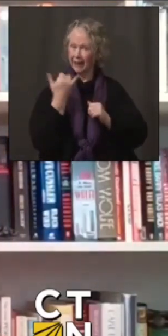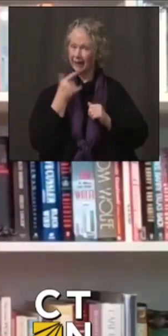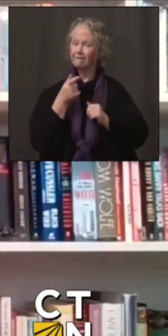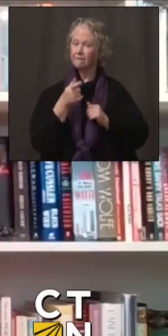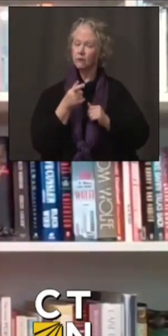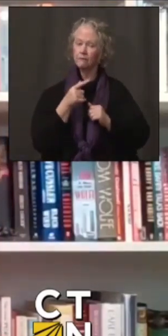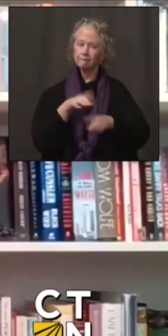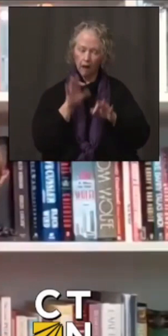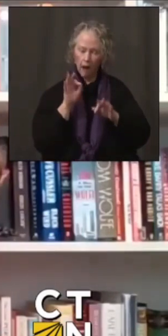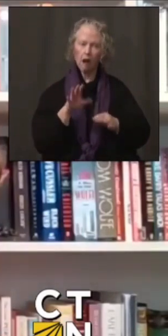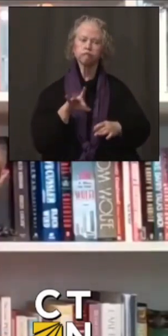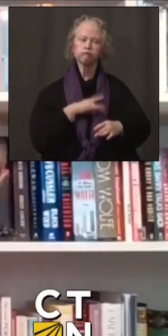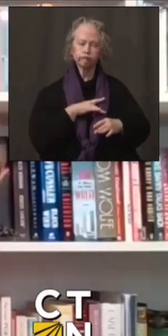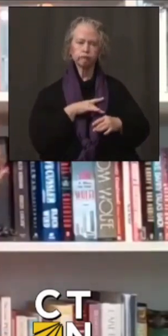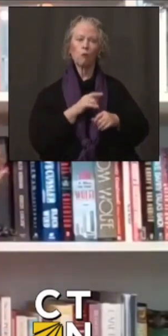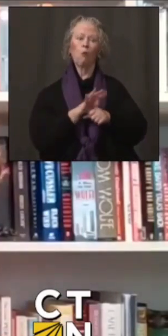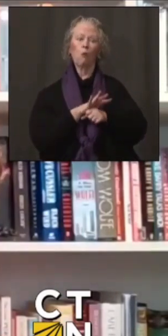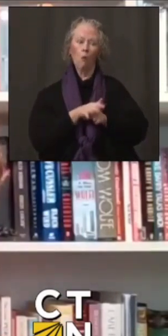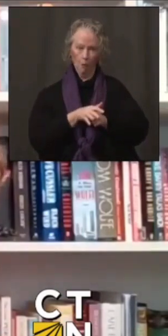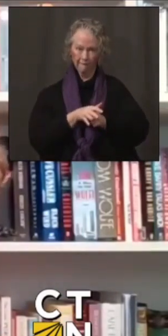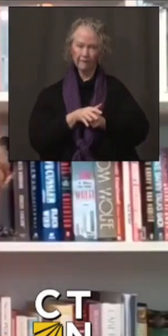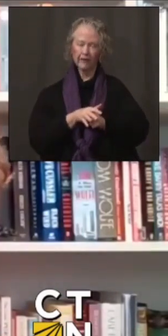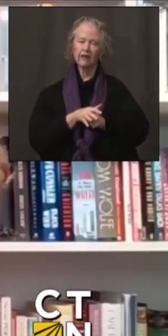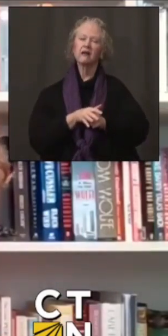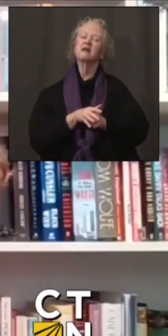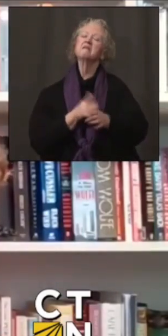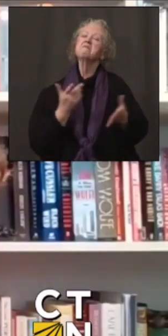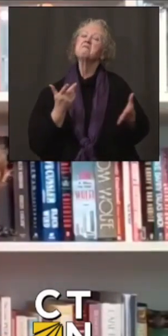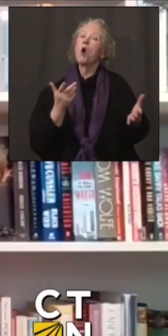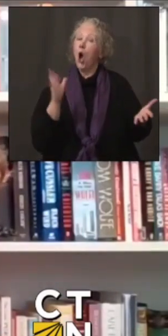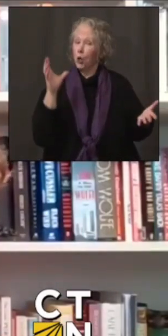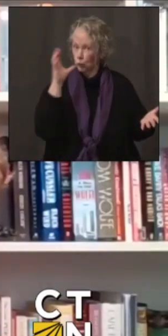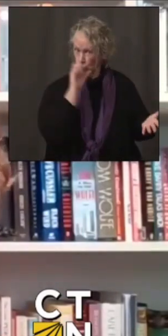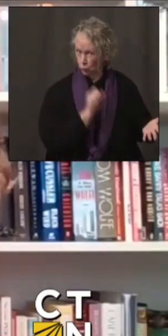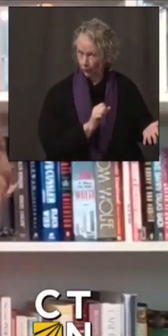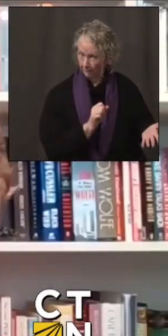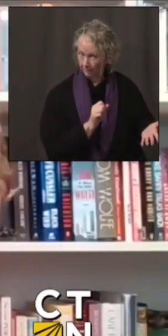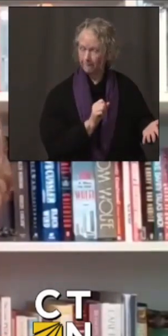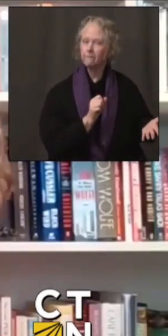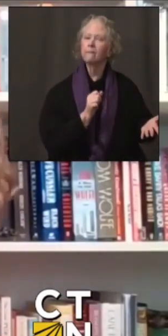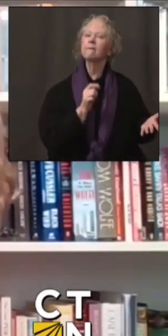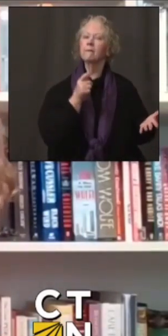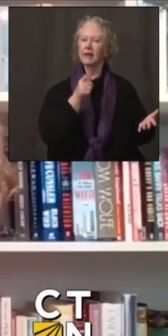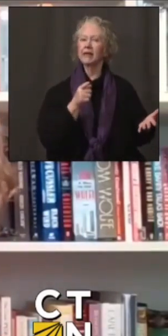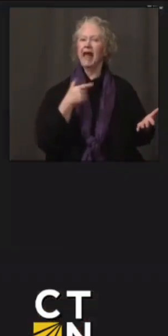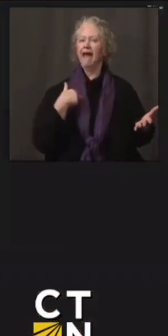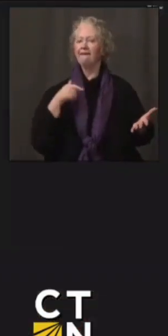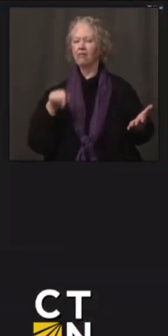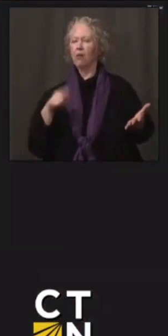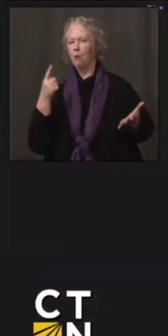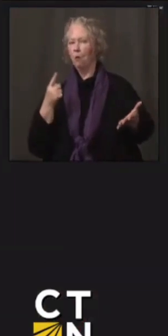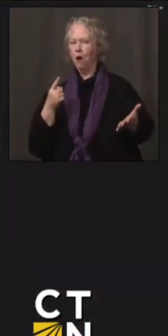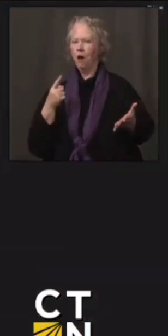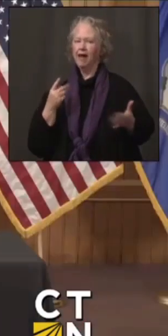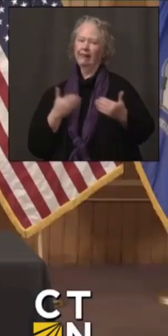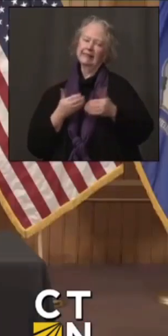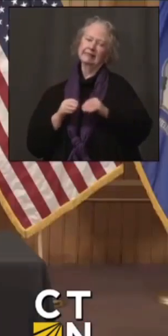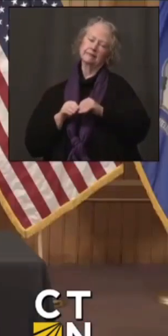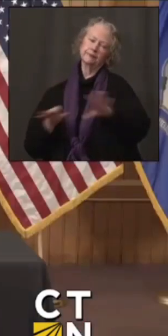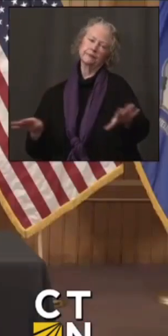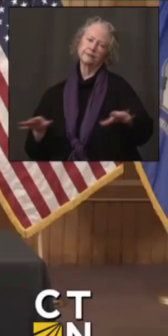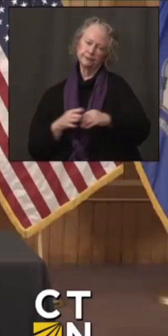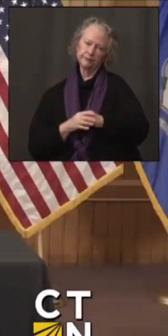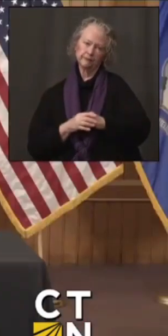COVID in Connecticut, you should assume that there's a good possibility that you have this variant. What that just means is take your